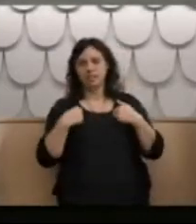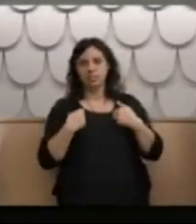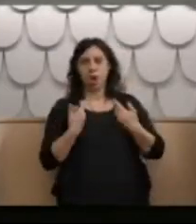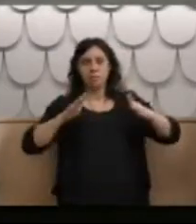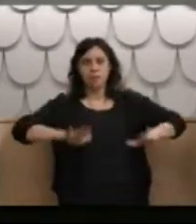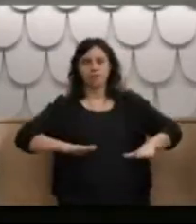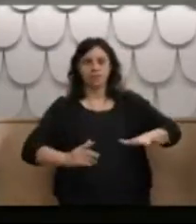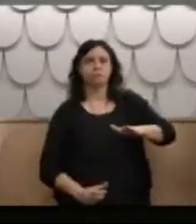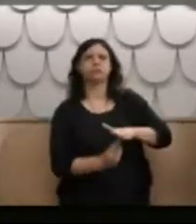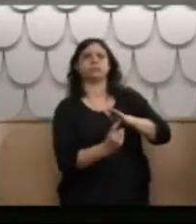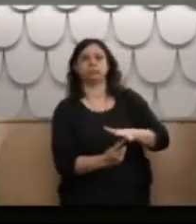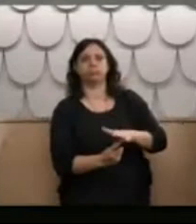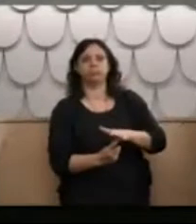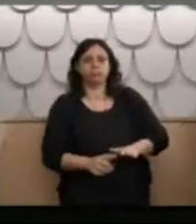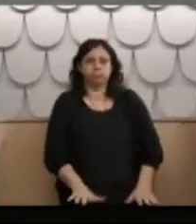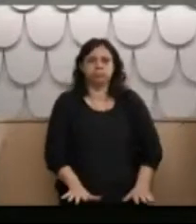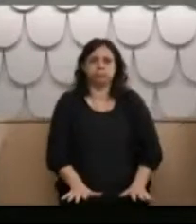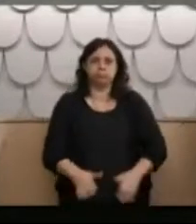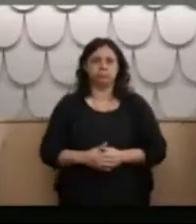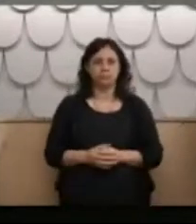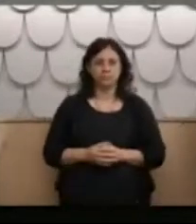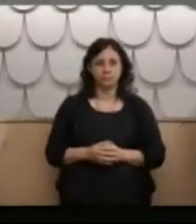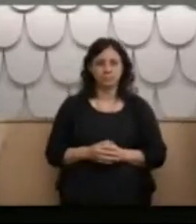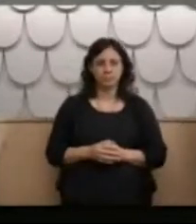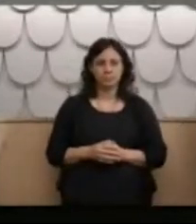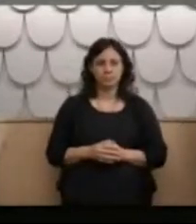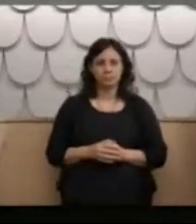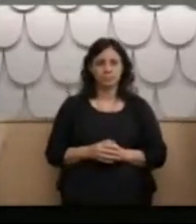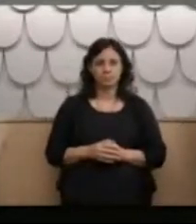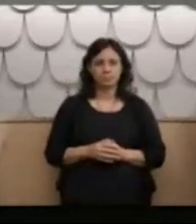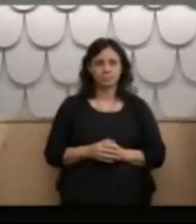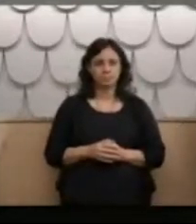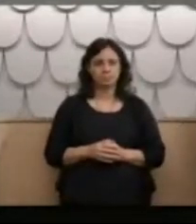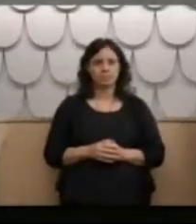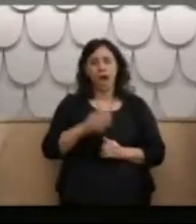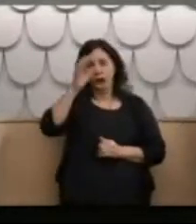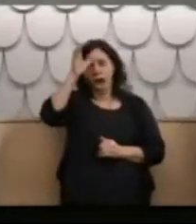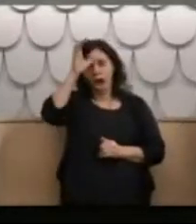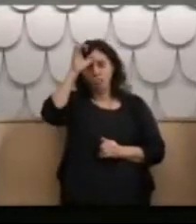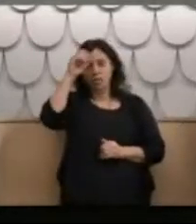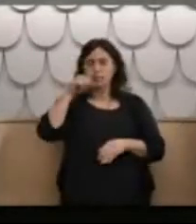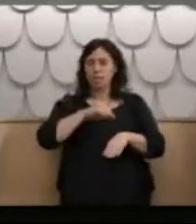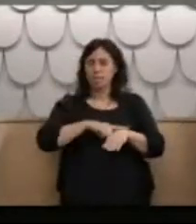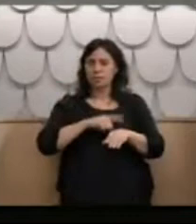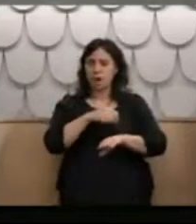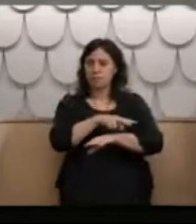this when I was being interviewed by the police last year. In some ways, the pain was worse because it ran up